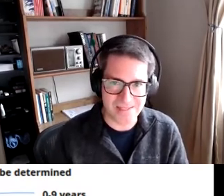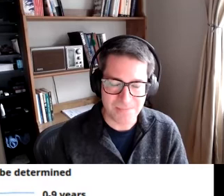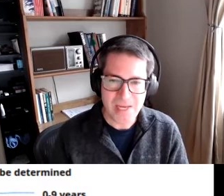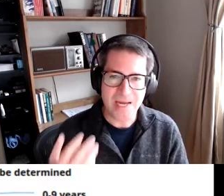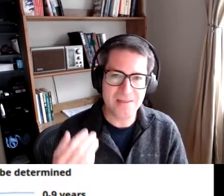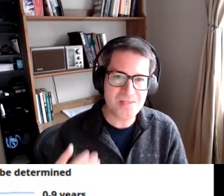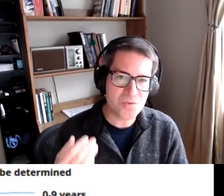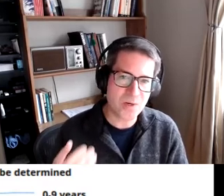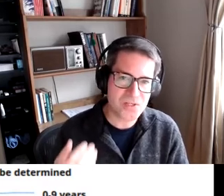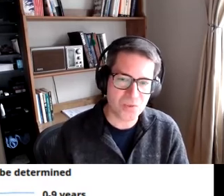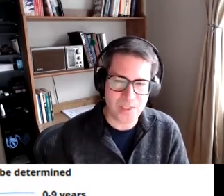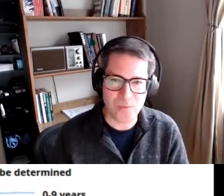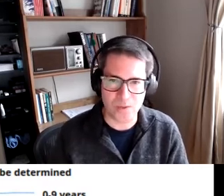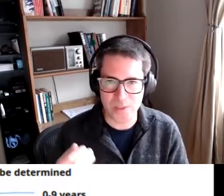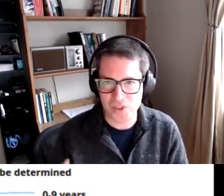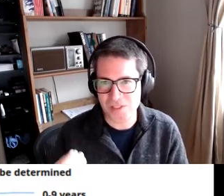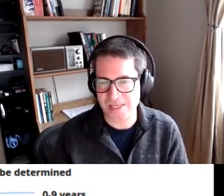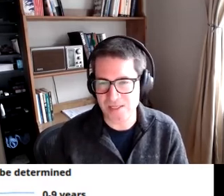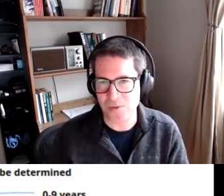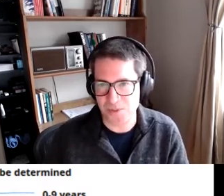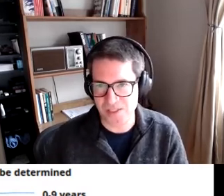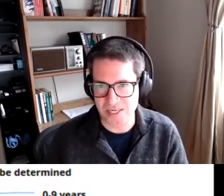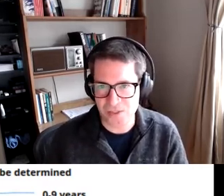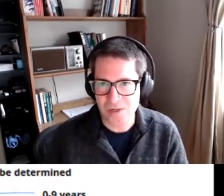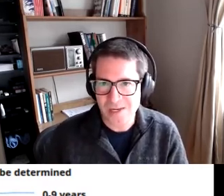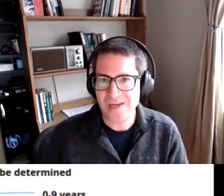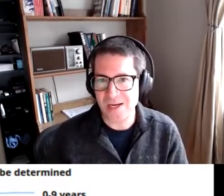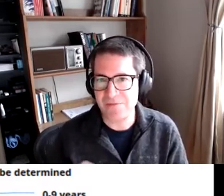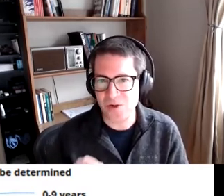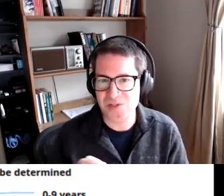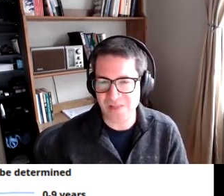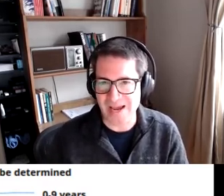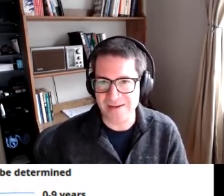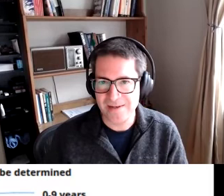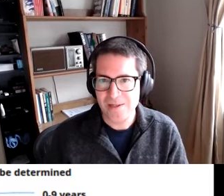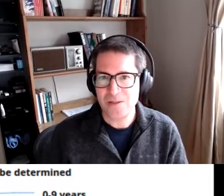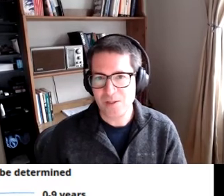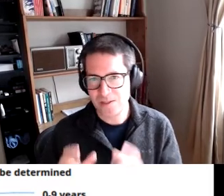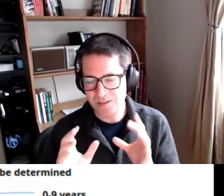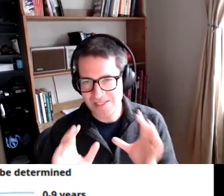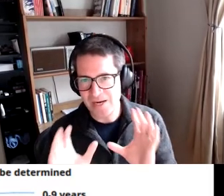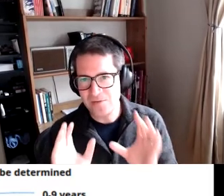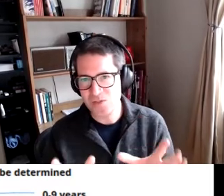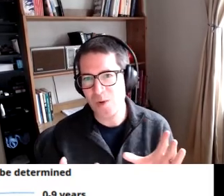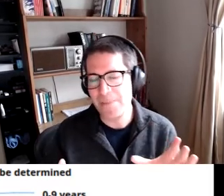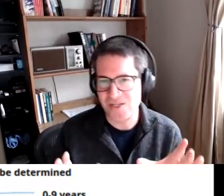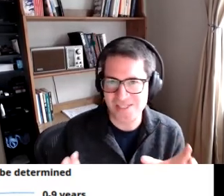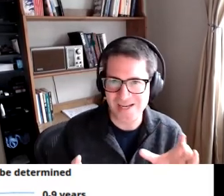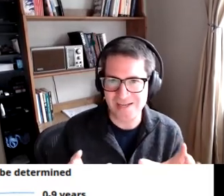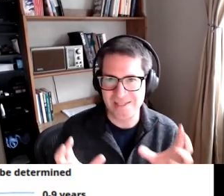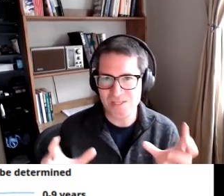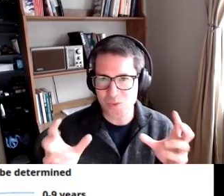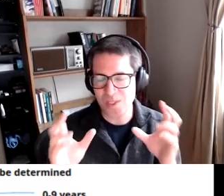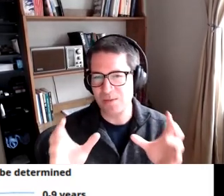glance and this is where a screen reader with just a text representation kind of falls flat the designer of this webpage